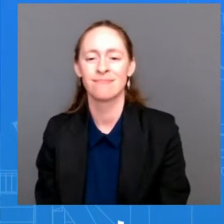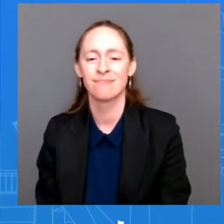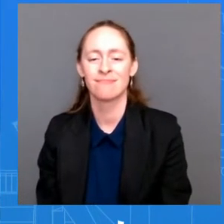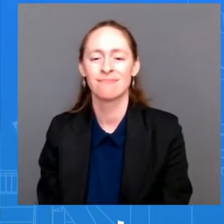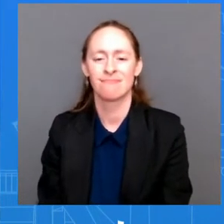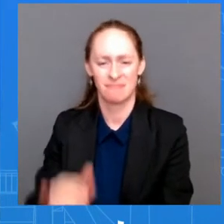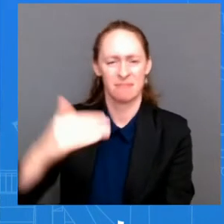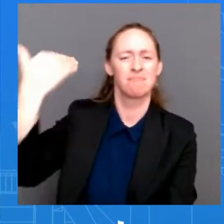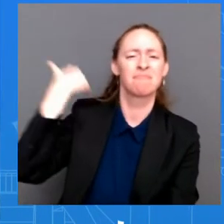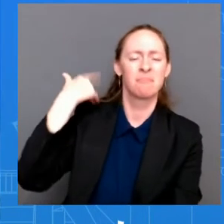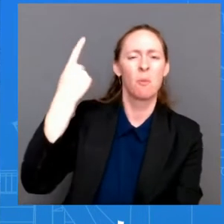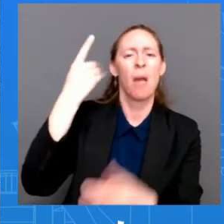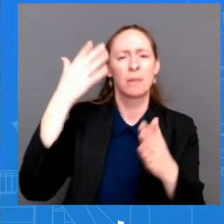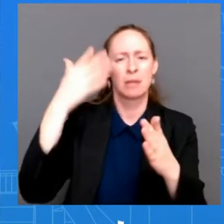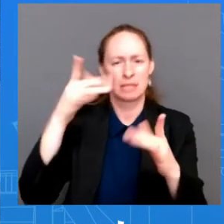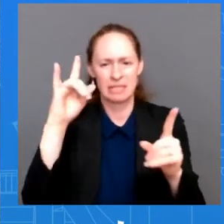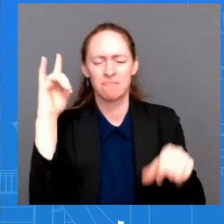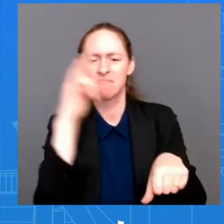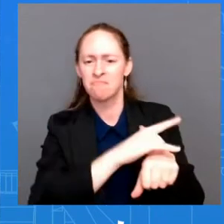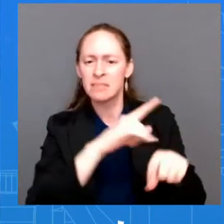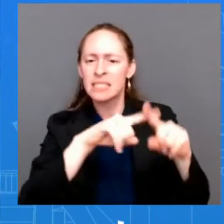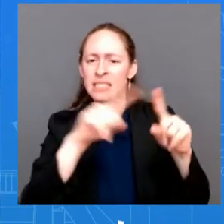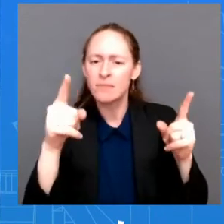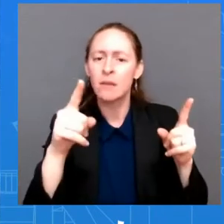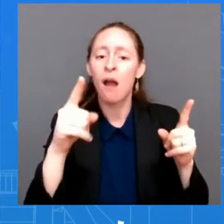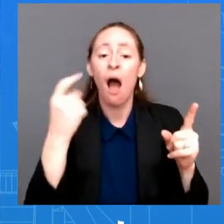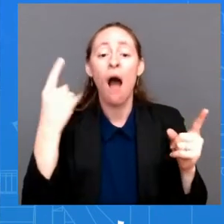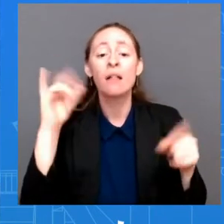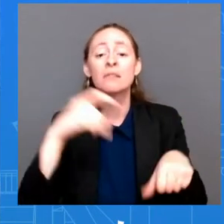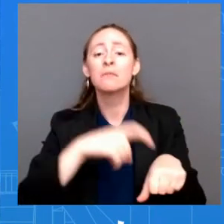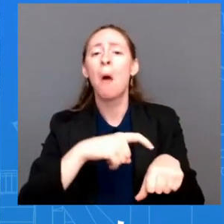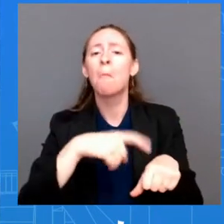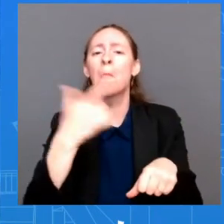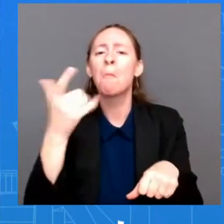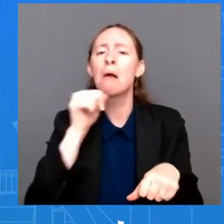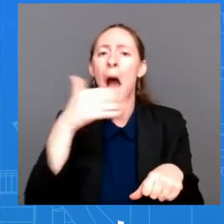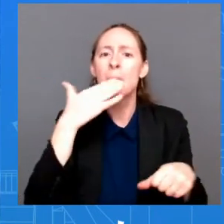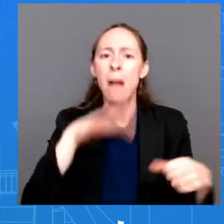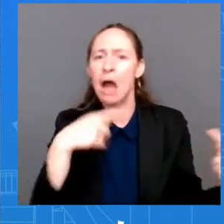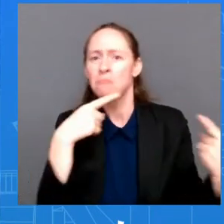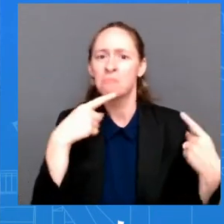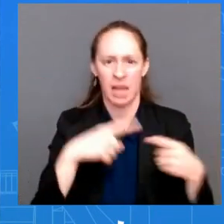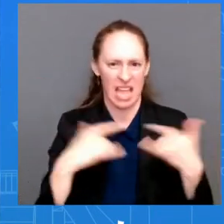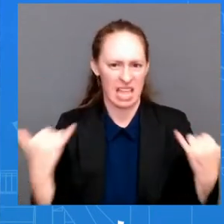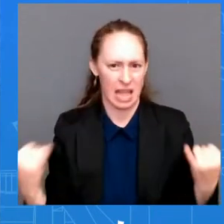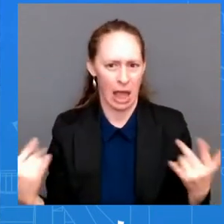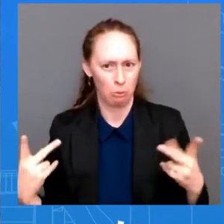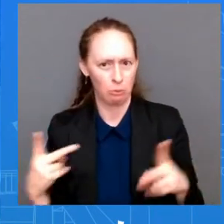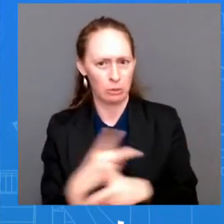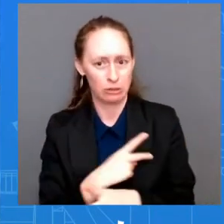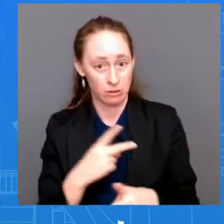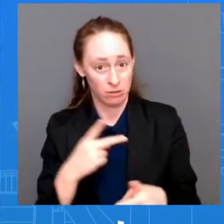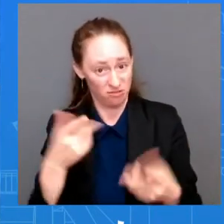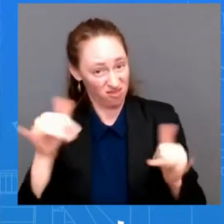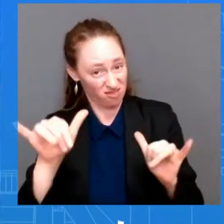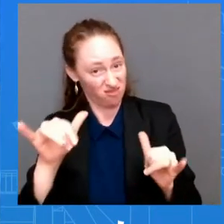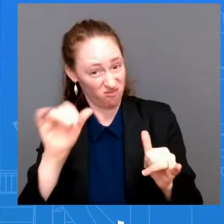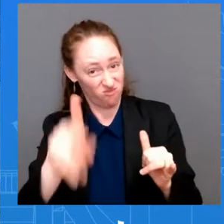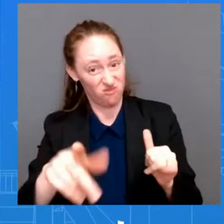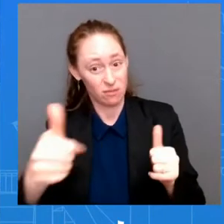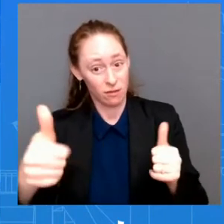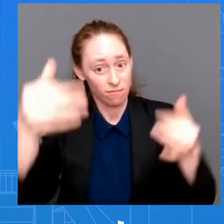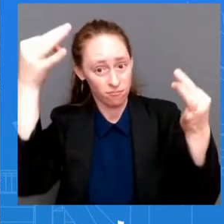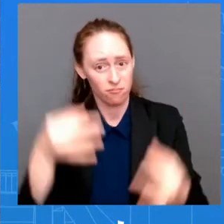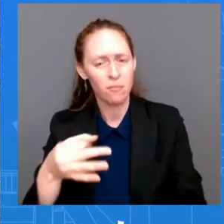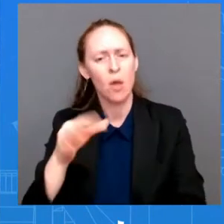represented the President's party. So while she has the right to make her own decision, why can you say that the White House disagreeed with her